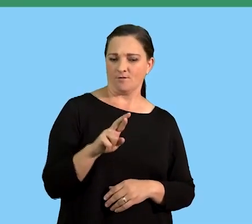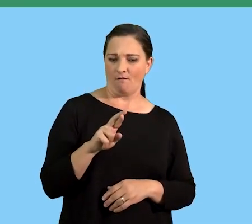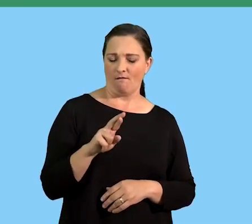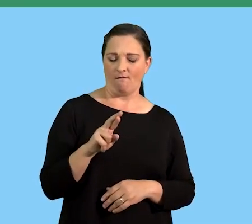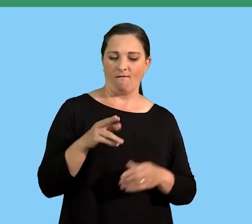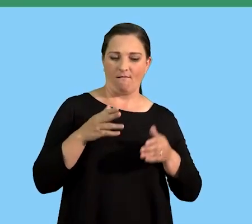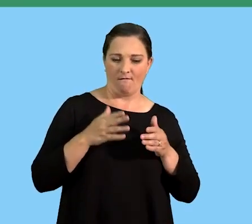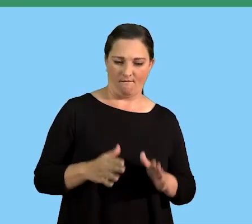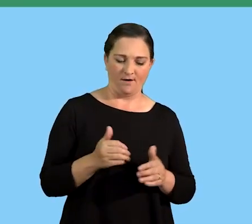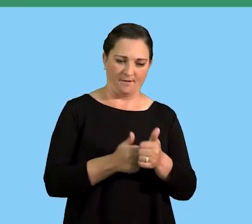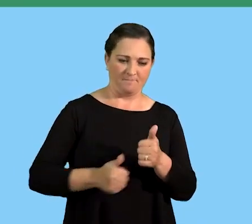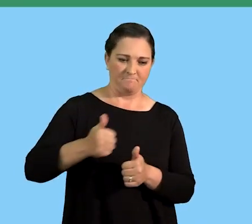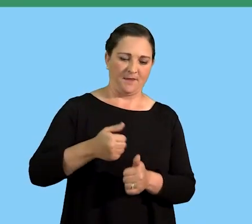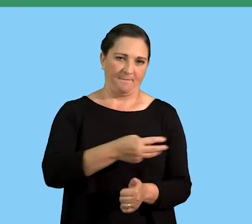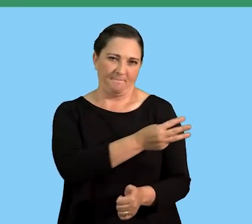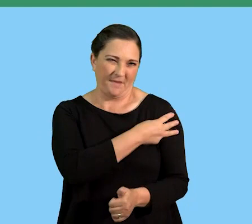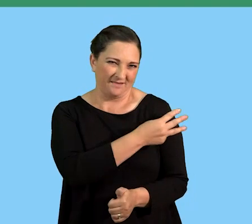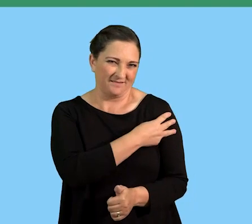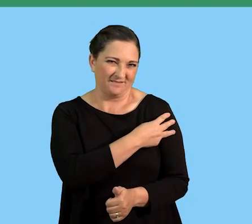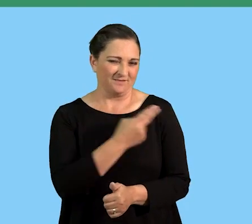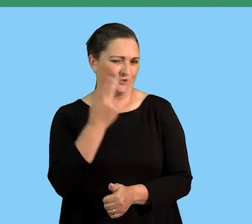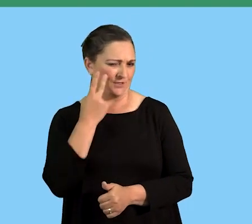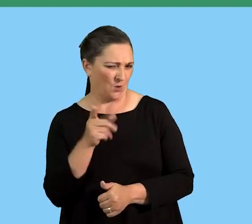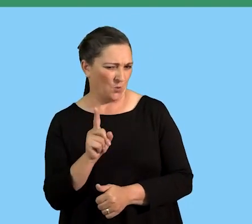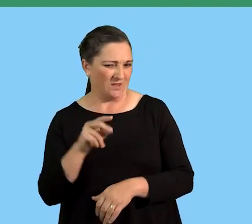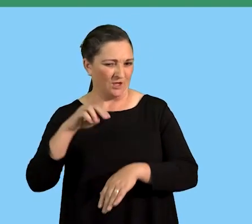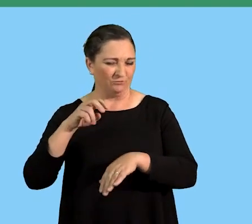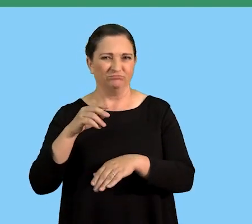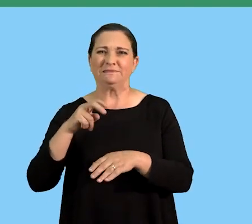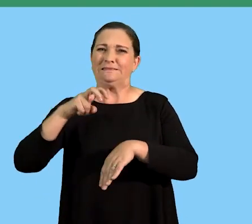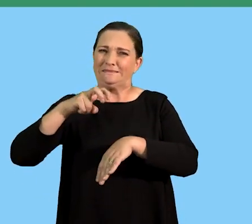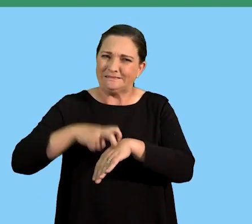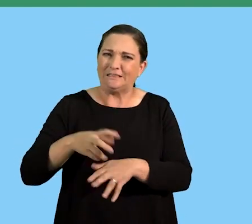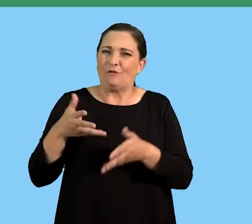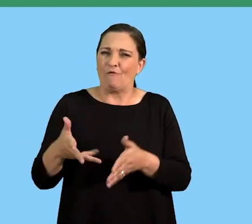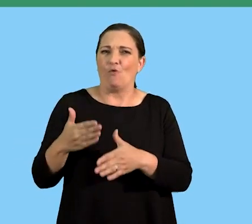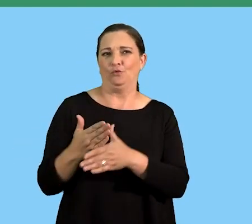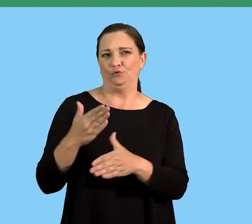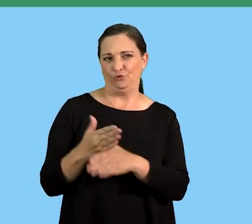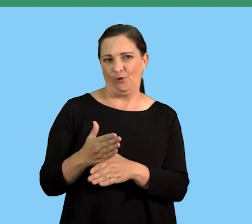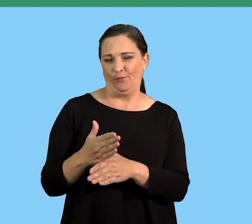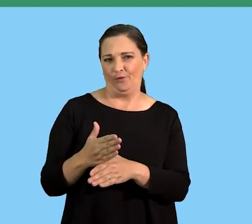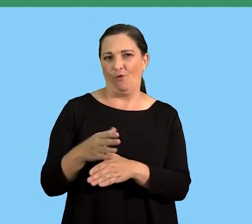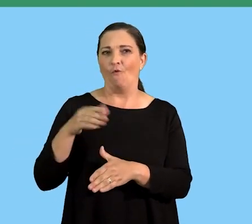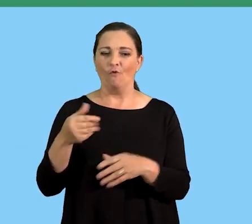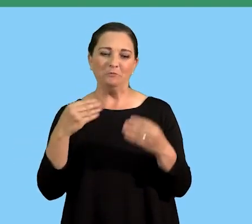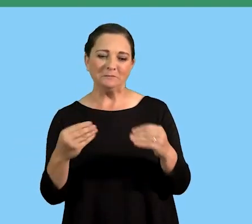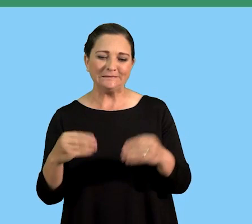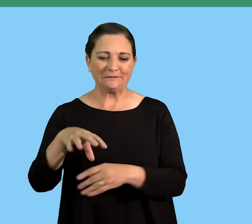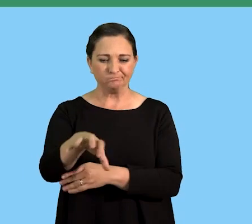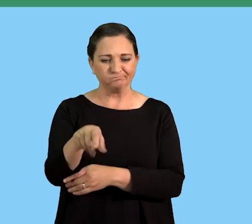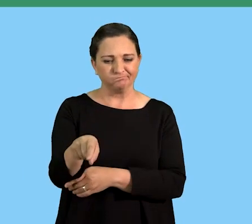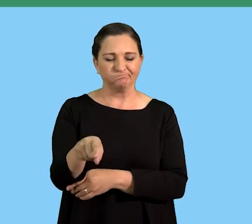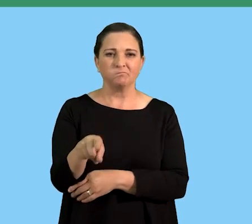resource manager must determine the job needs in the business vacancies. So in simple terms, the human